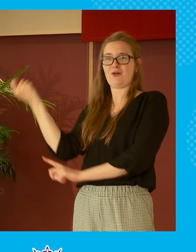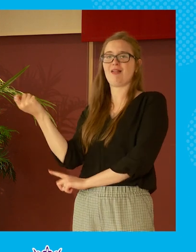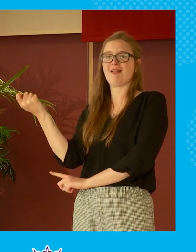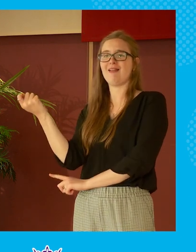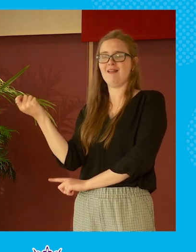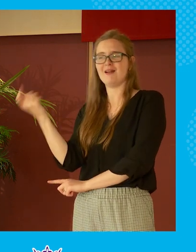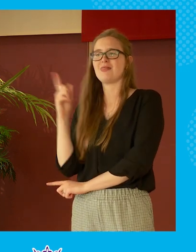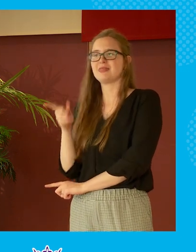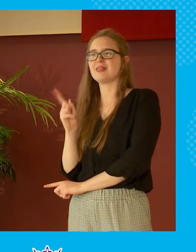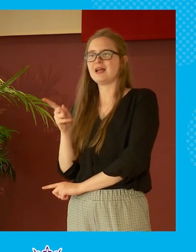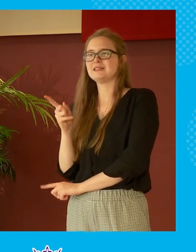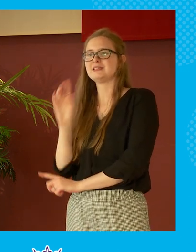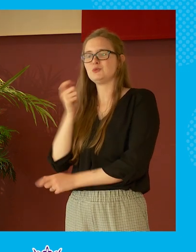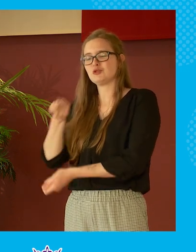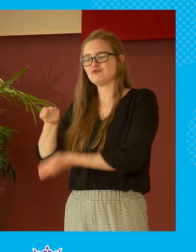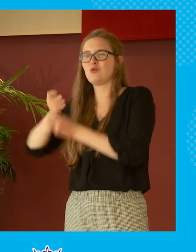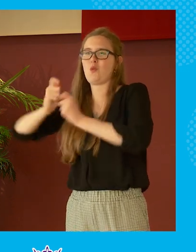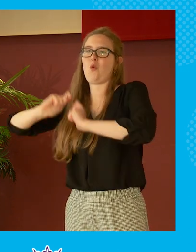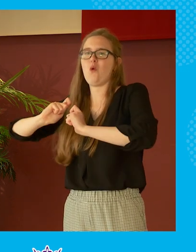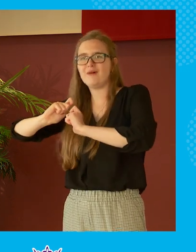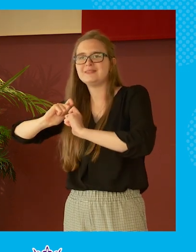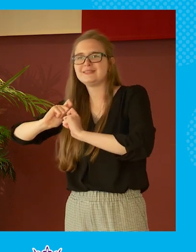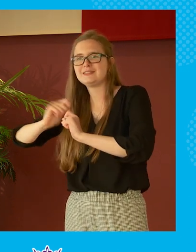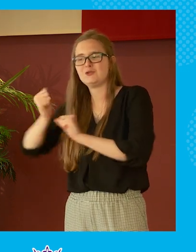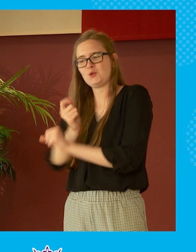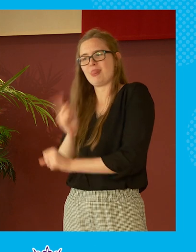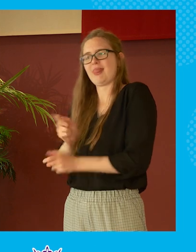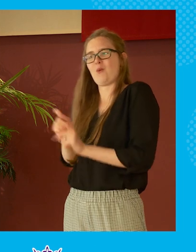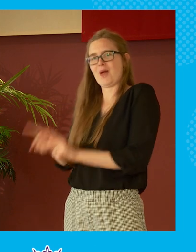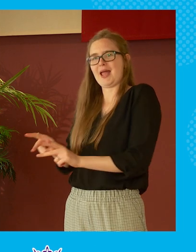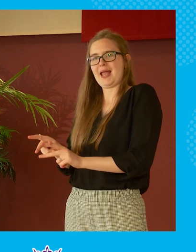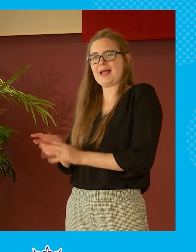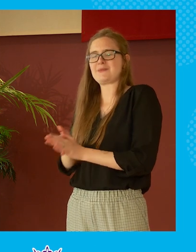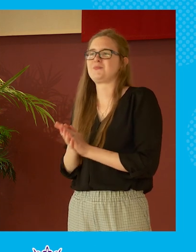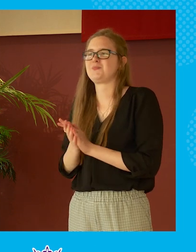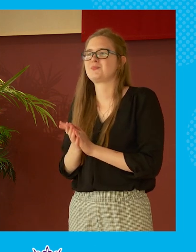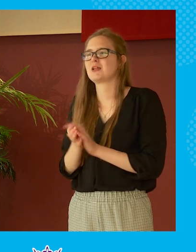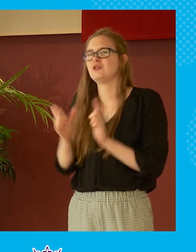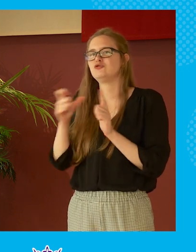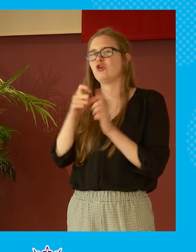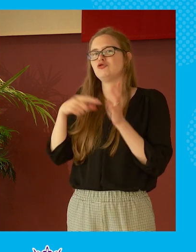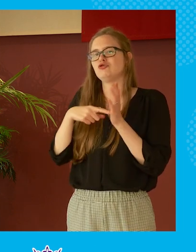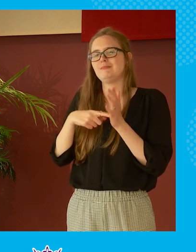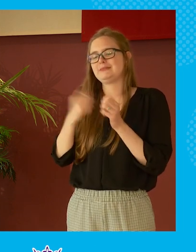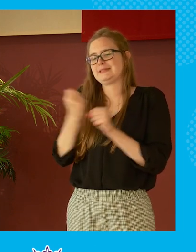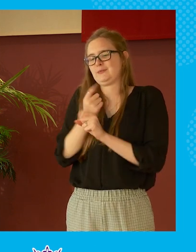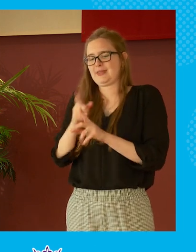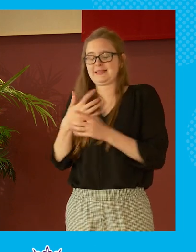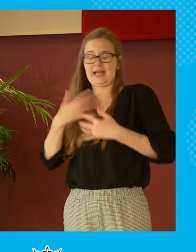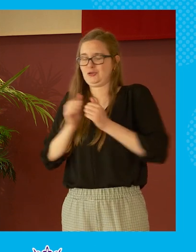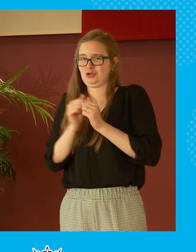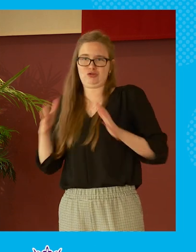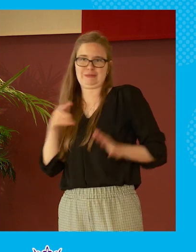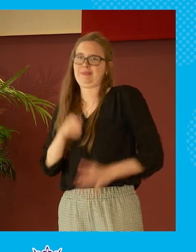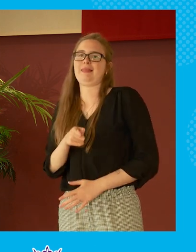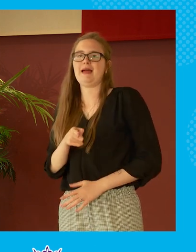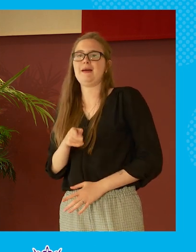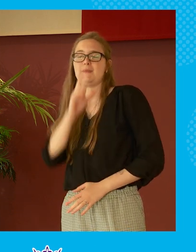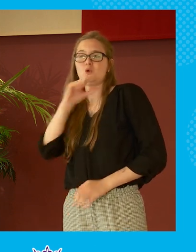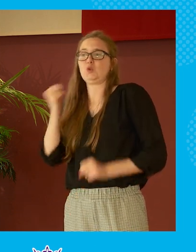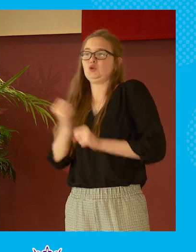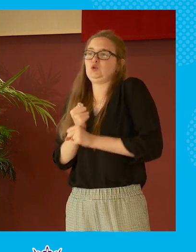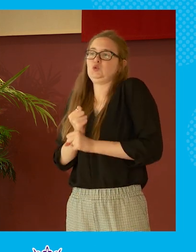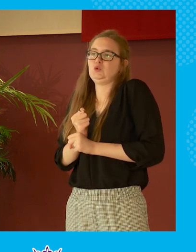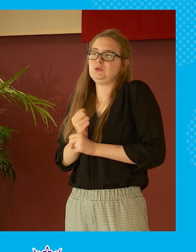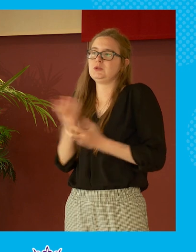that's that there's a reward there um now he does it on things that i profoundly disagree with it's not to say that you couldn't do that